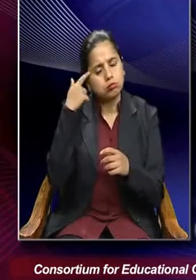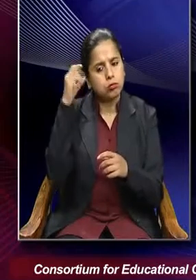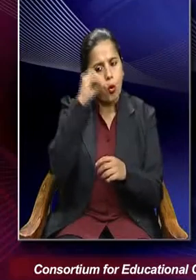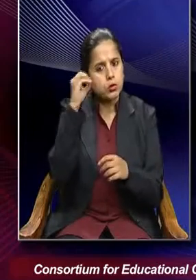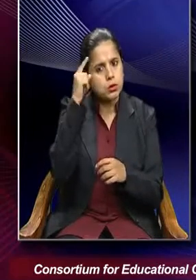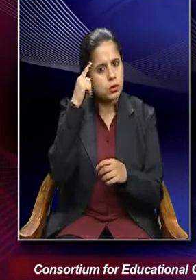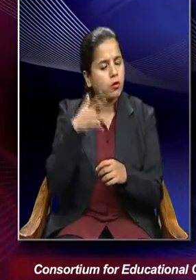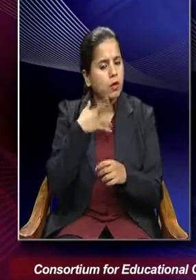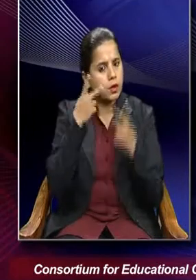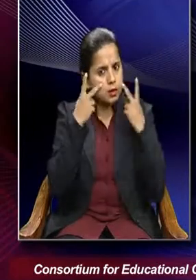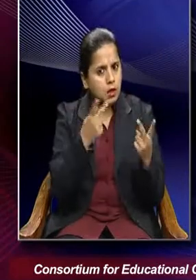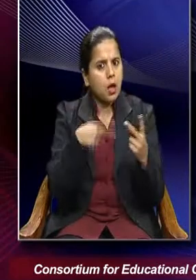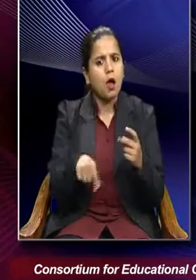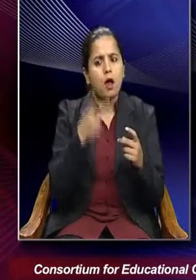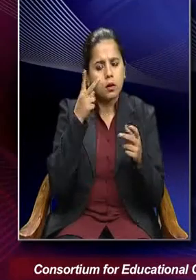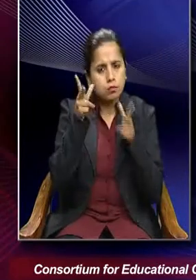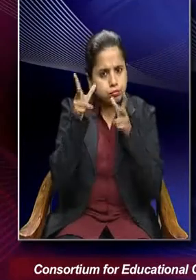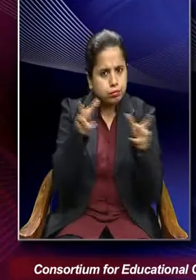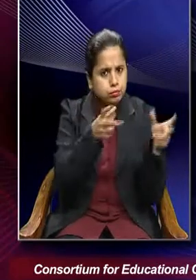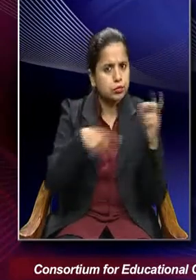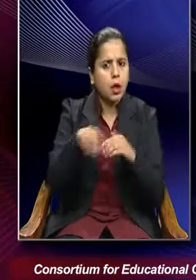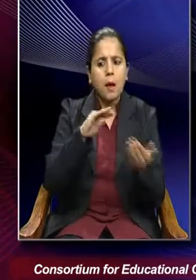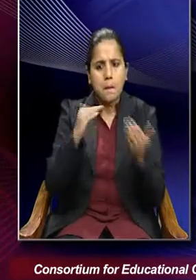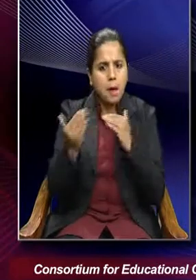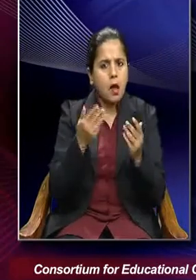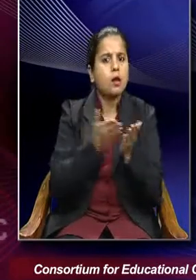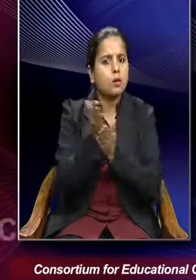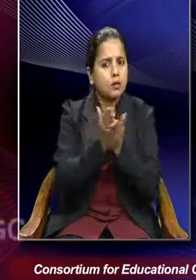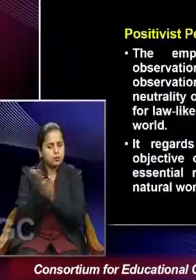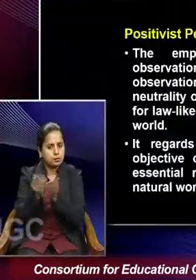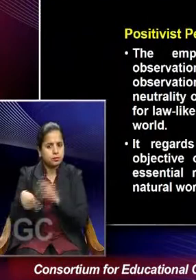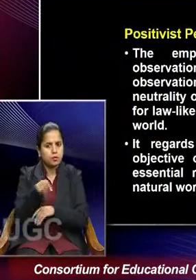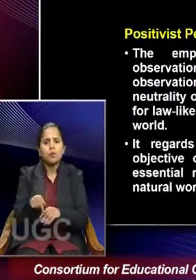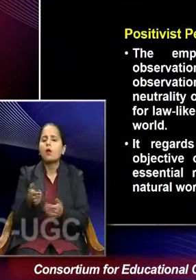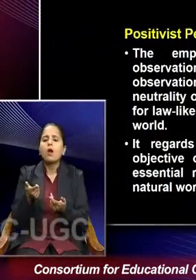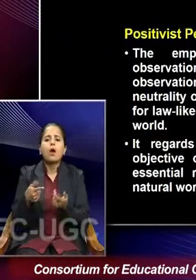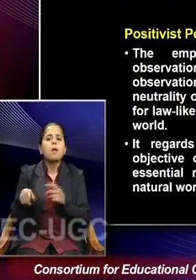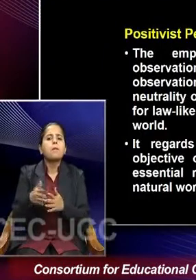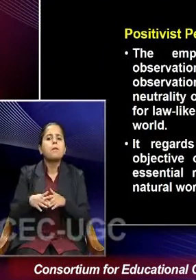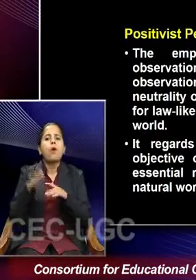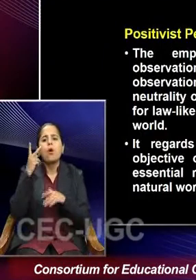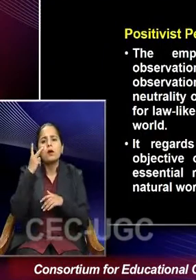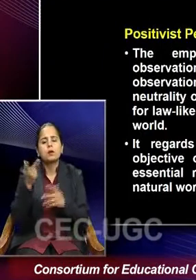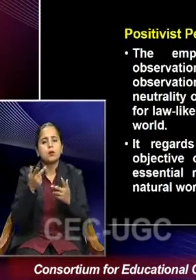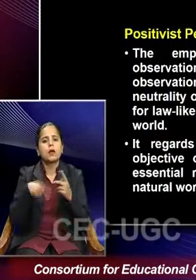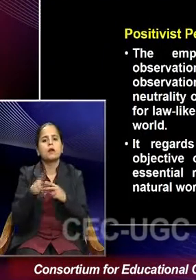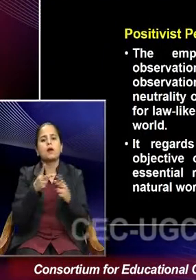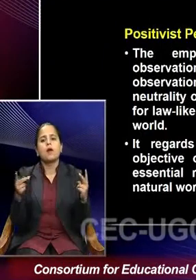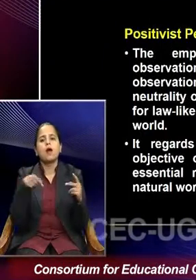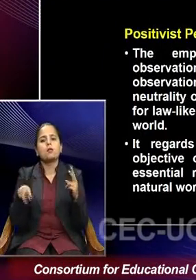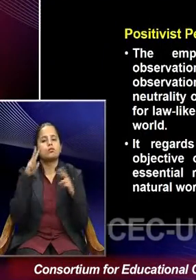in terms of observation and comparative method. So the emphasis was on empirical observation.